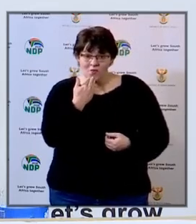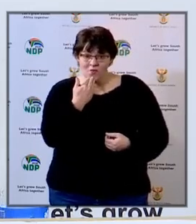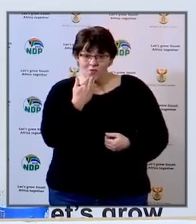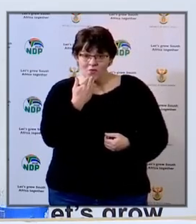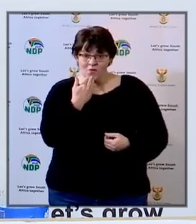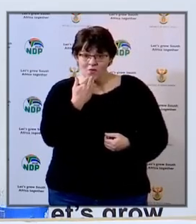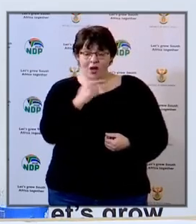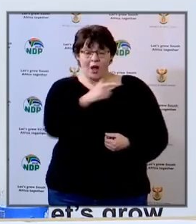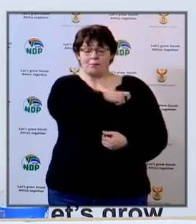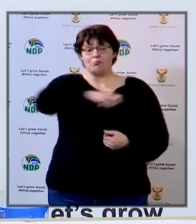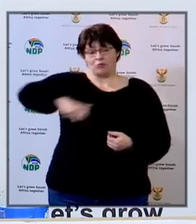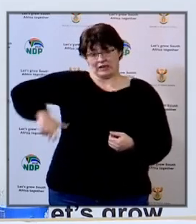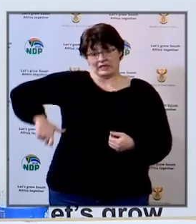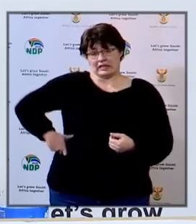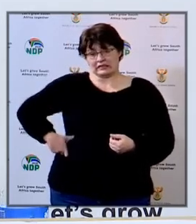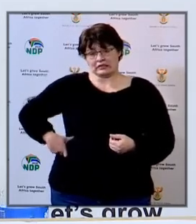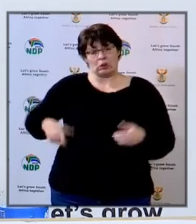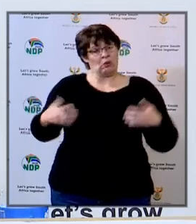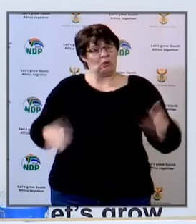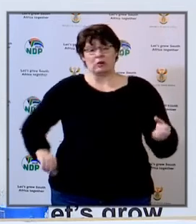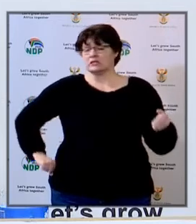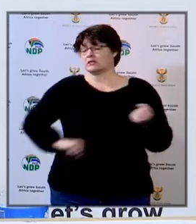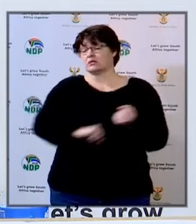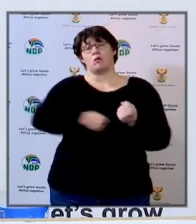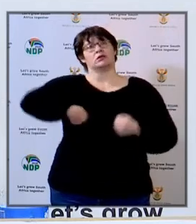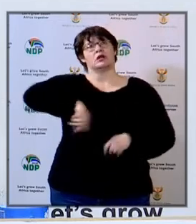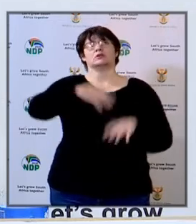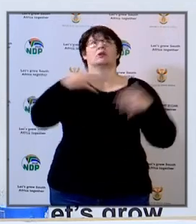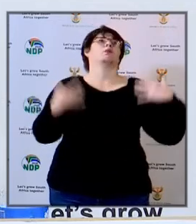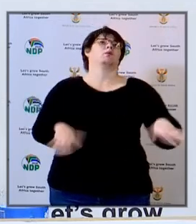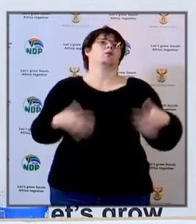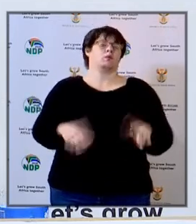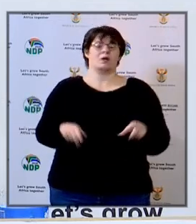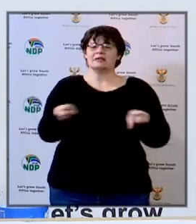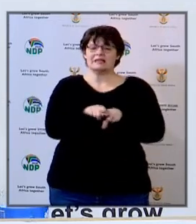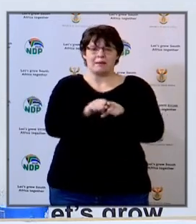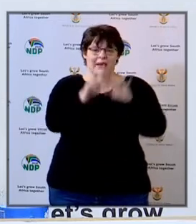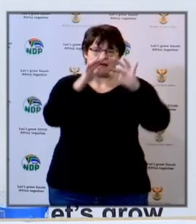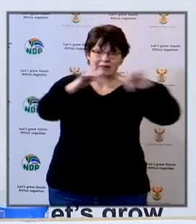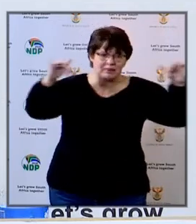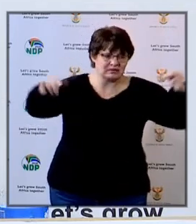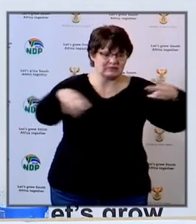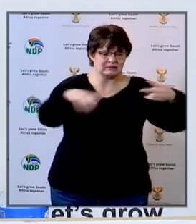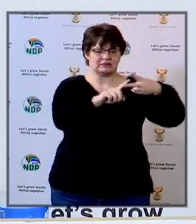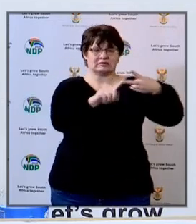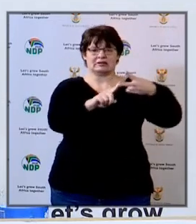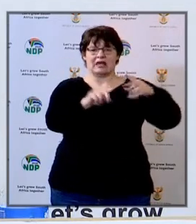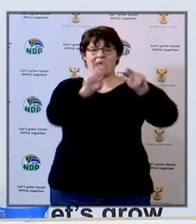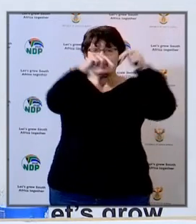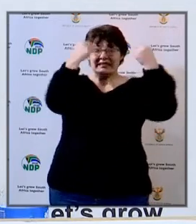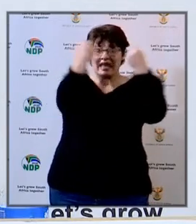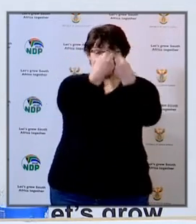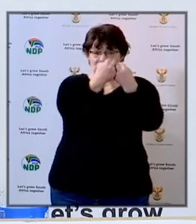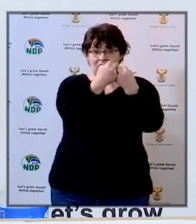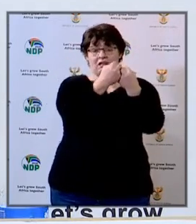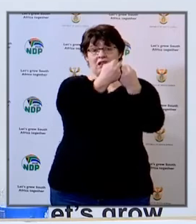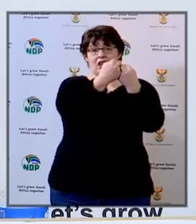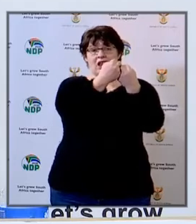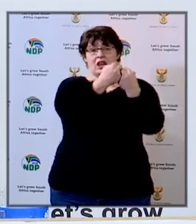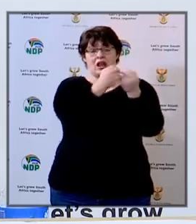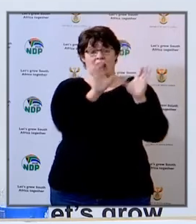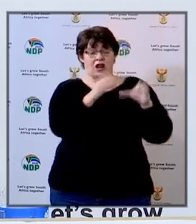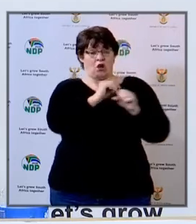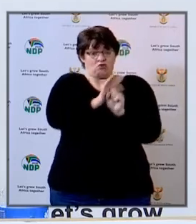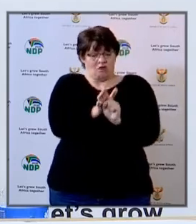was provided by His Excellency, the President's Cabinet, the National COVID-19 Command